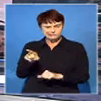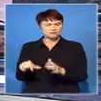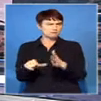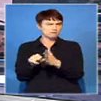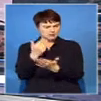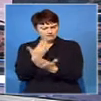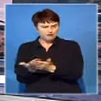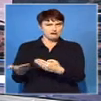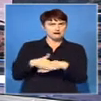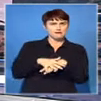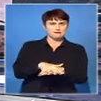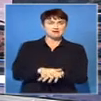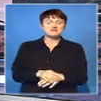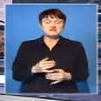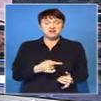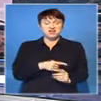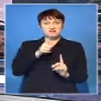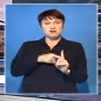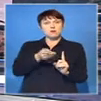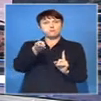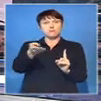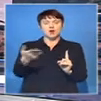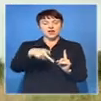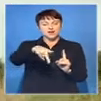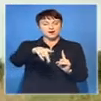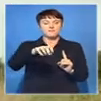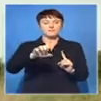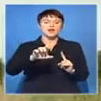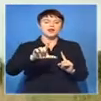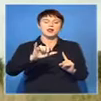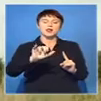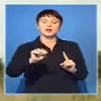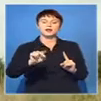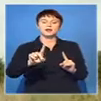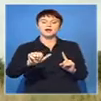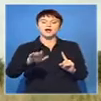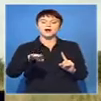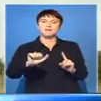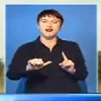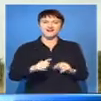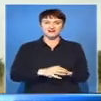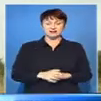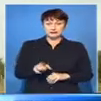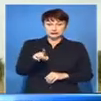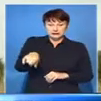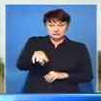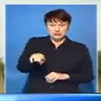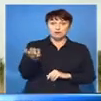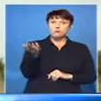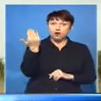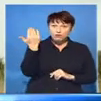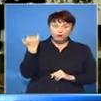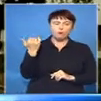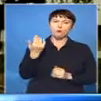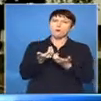Energy Corporation's Pelindaba operation today. Once an enclave of the apartheid government's chemical and